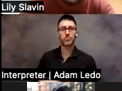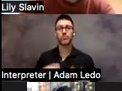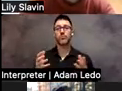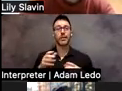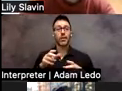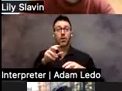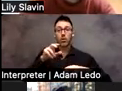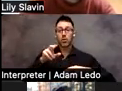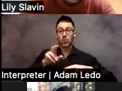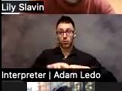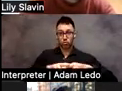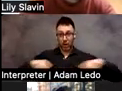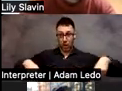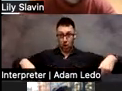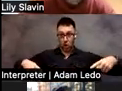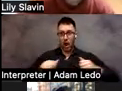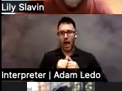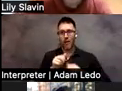a lot of really great information.